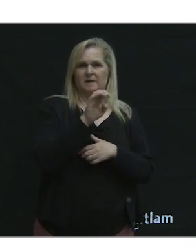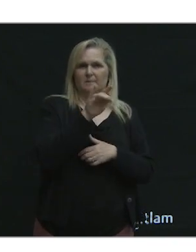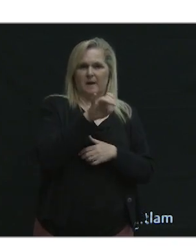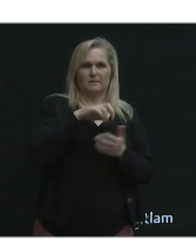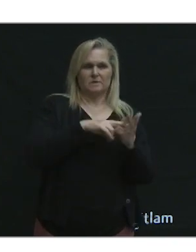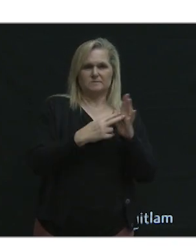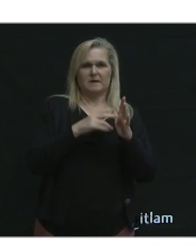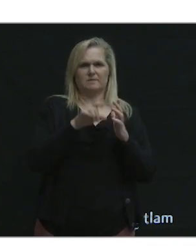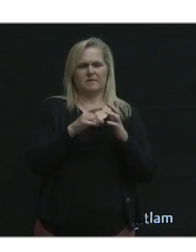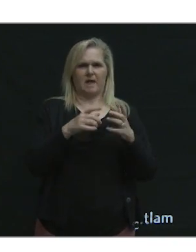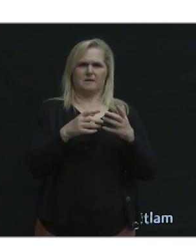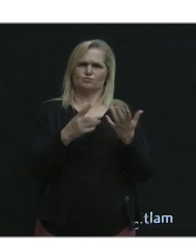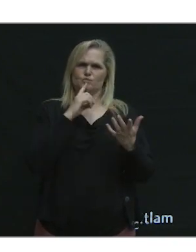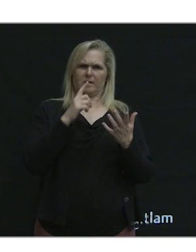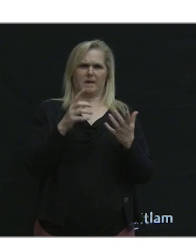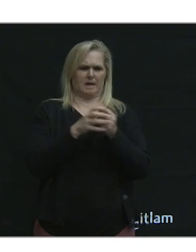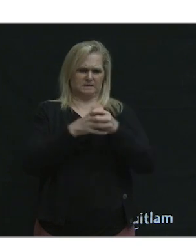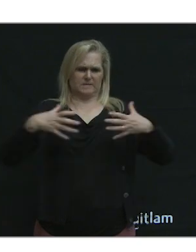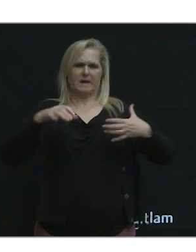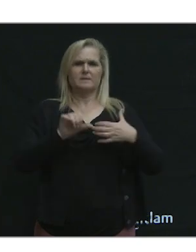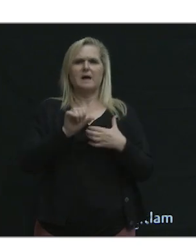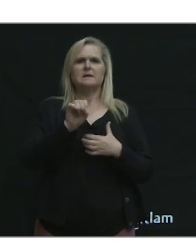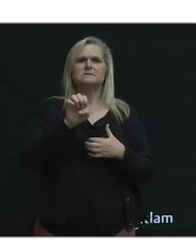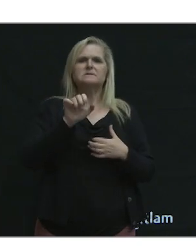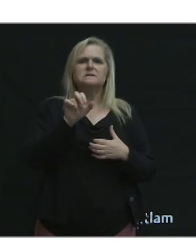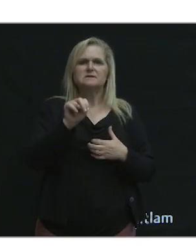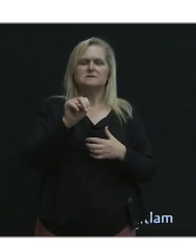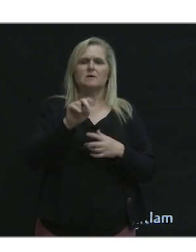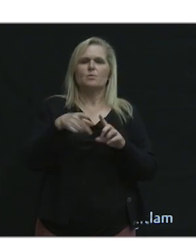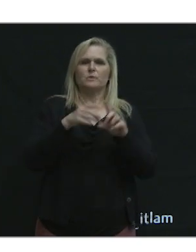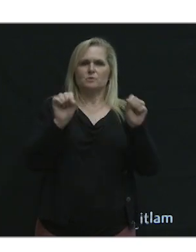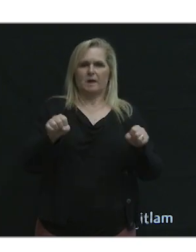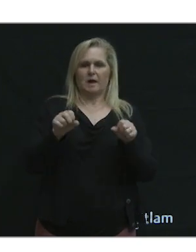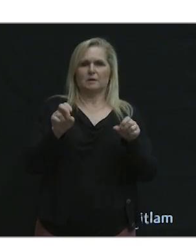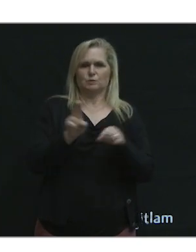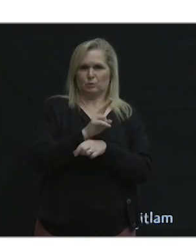the seasonality. Plus, it expands who can ride.